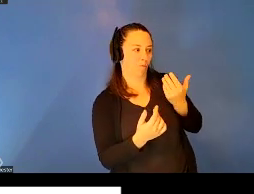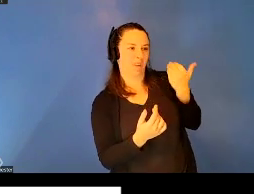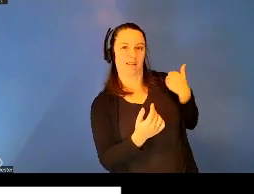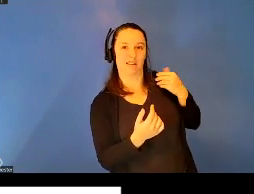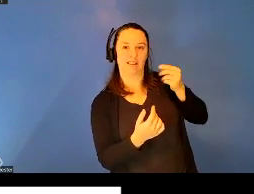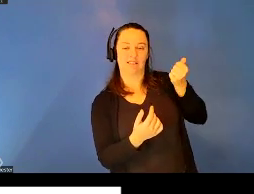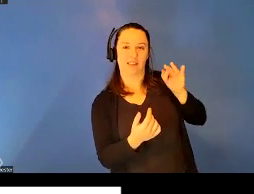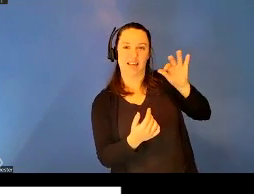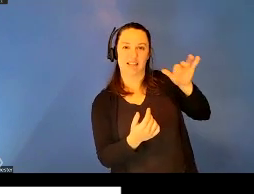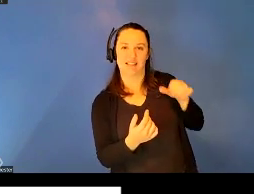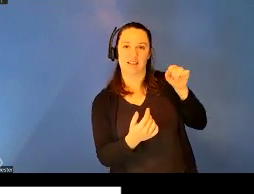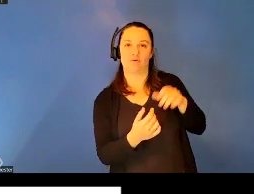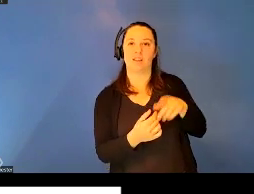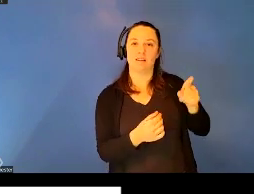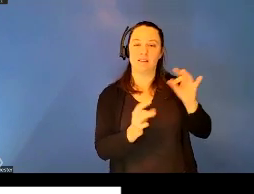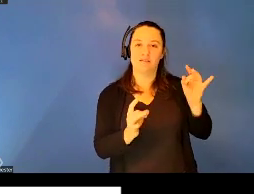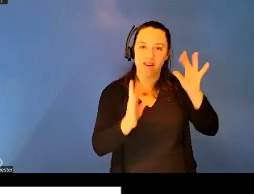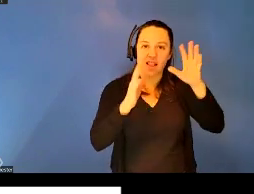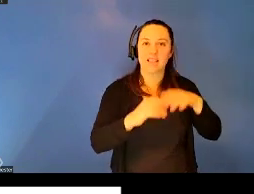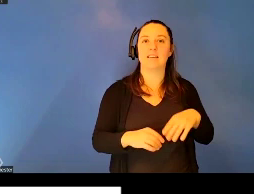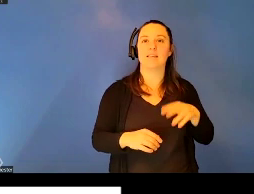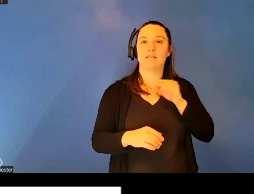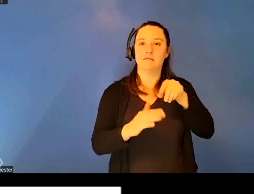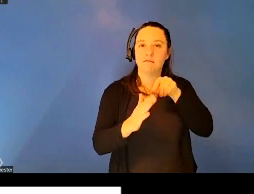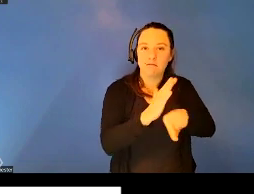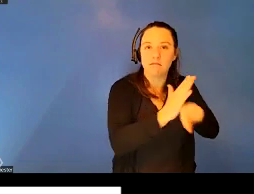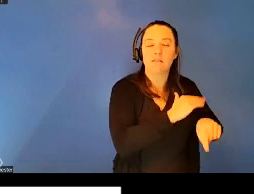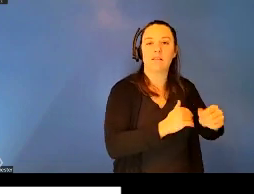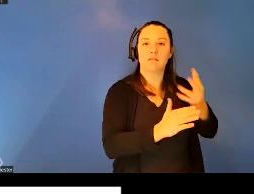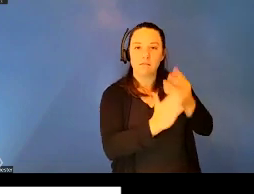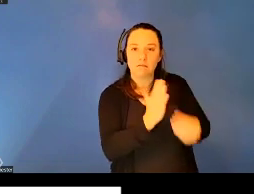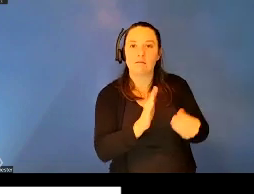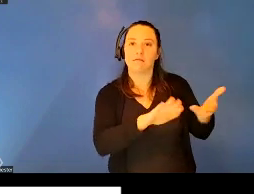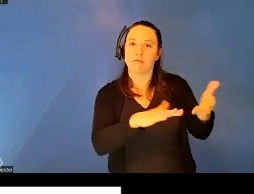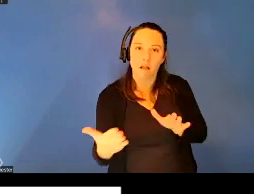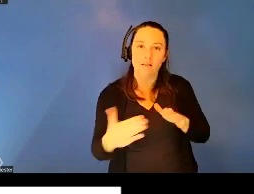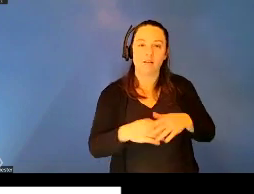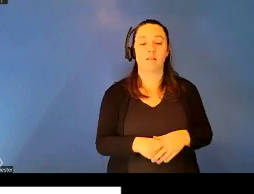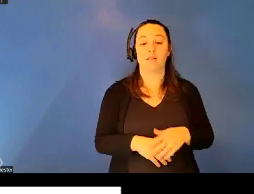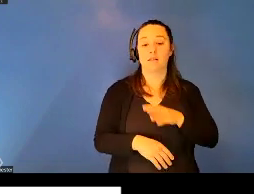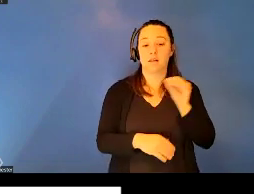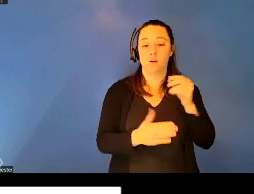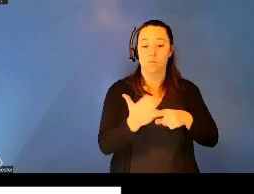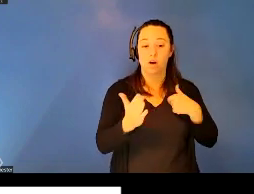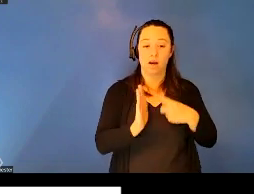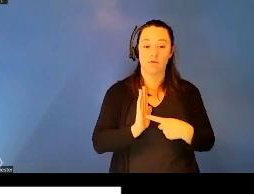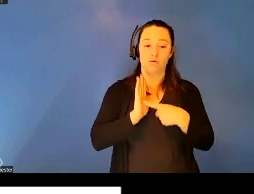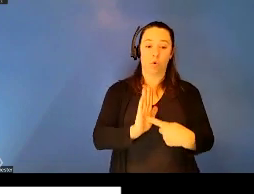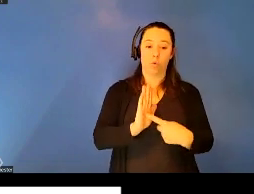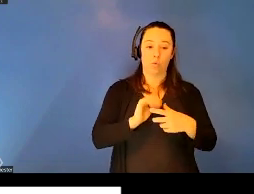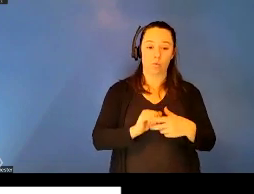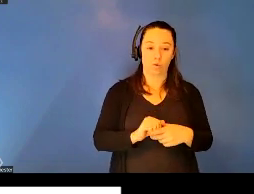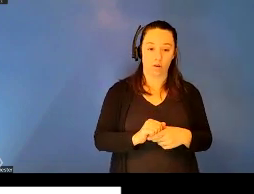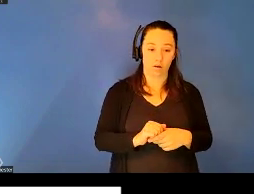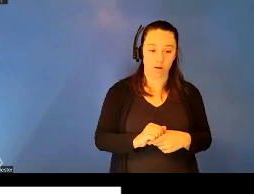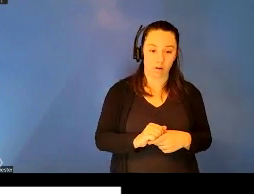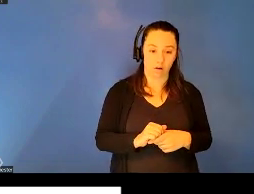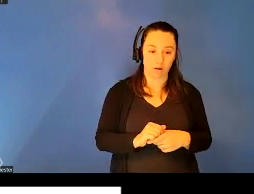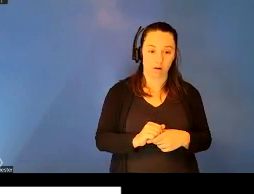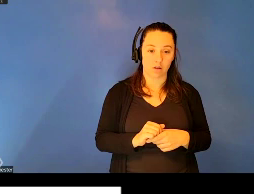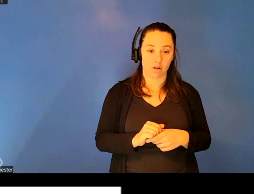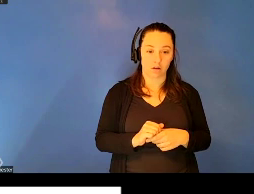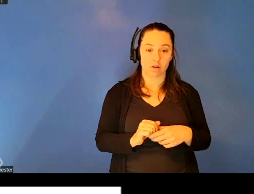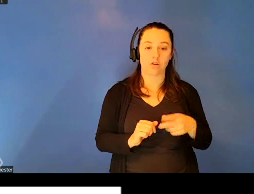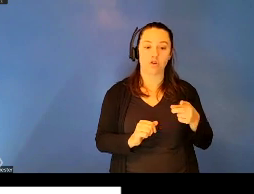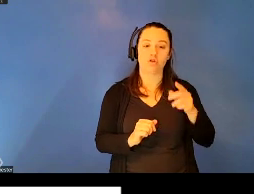of everyday, loss of life. And I think that, you know, what I've depicted should highlight and linger with us,